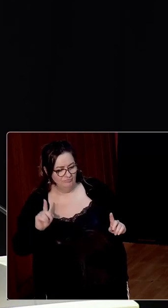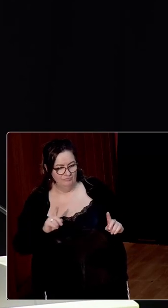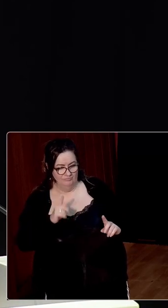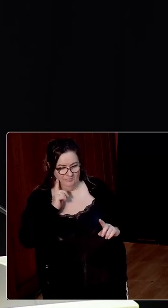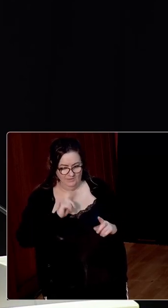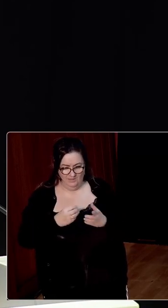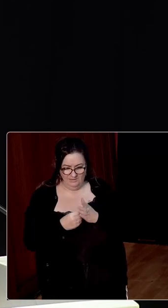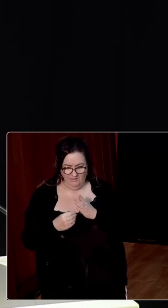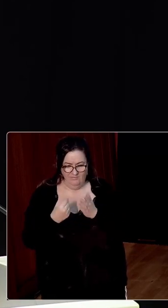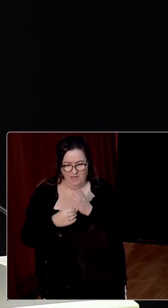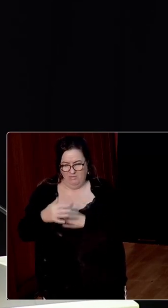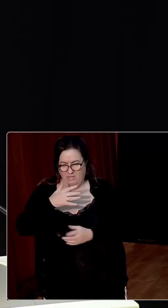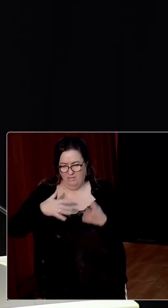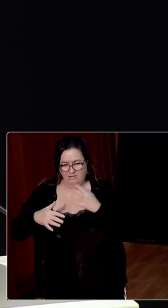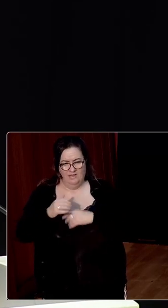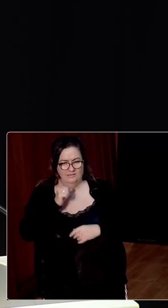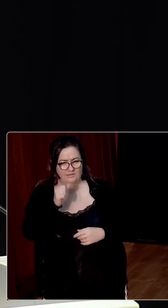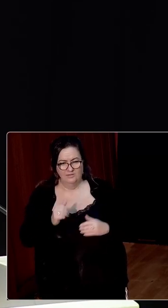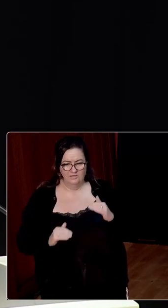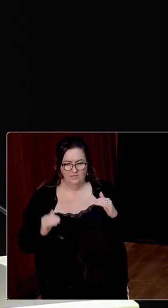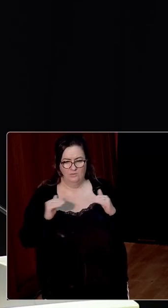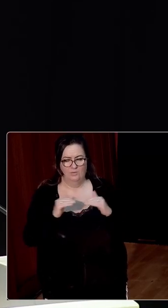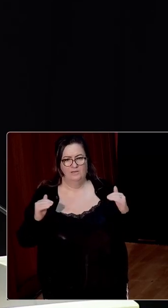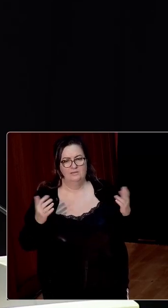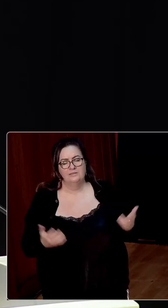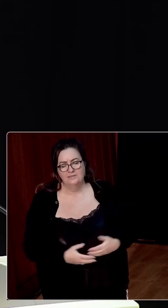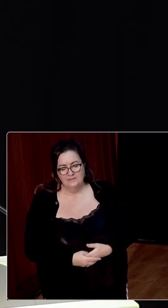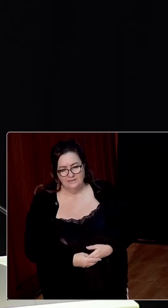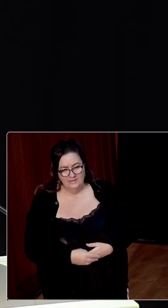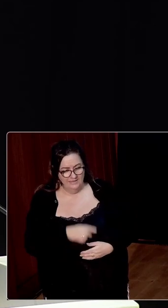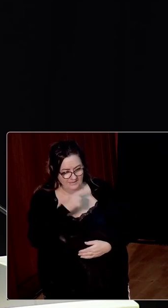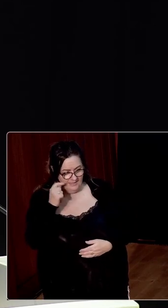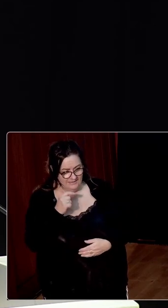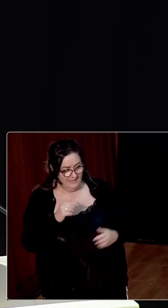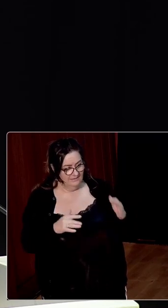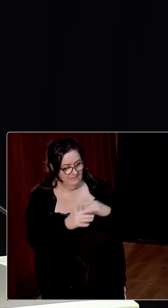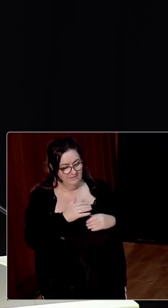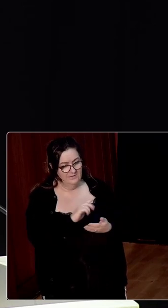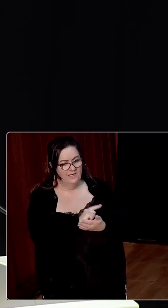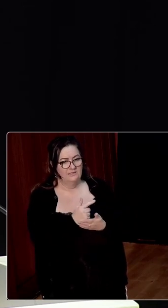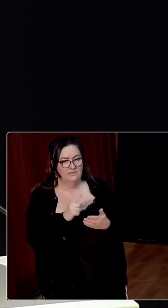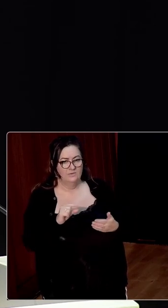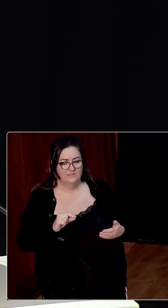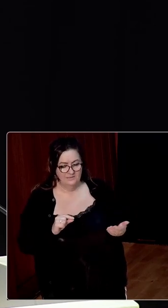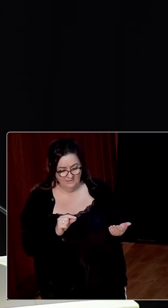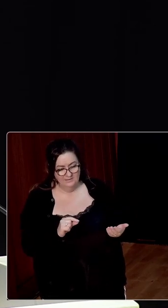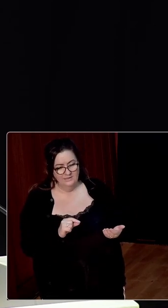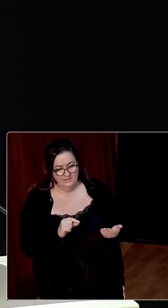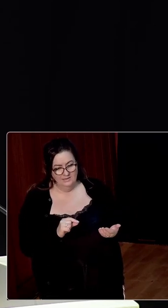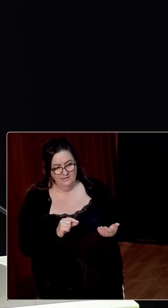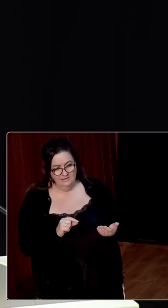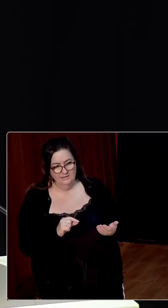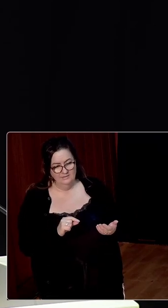bureaucracies and structural inequality. It reveals that the stabilizing environment of the 1920s could also be a